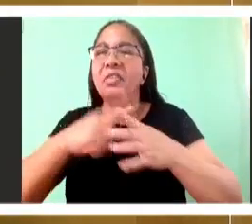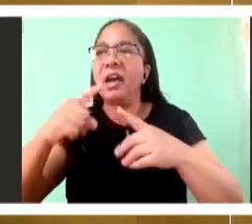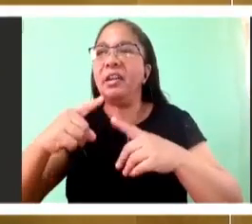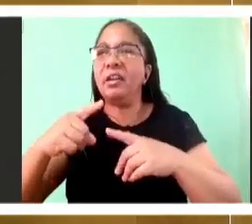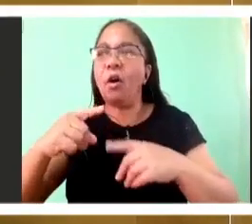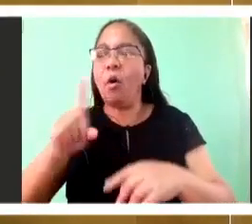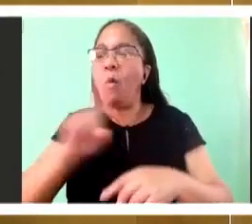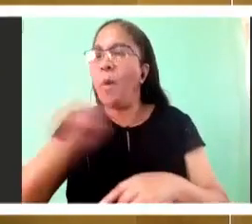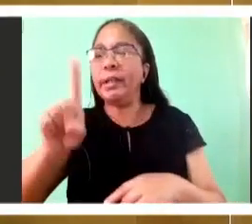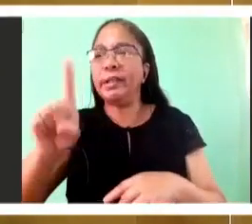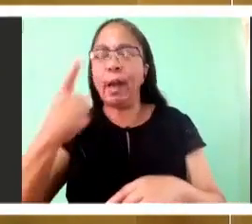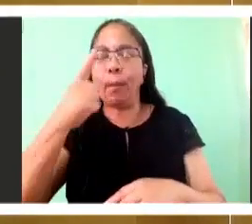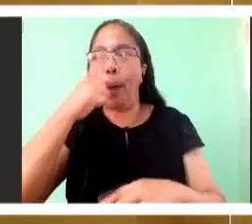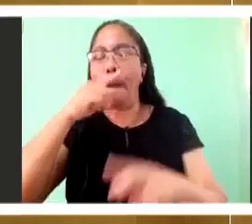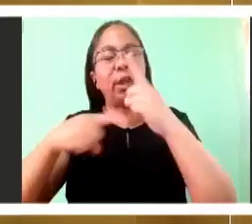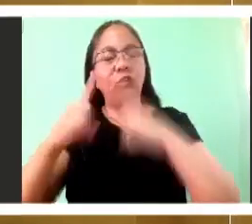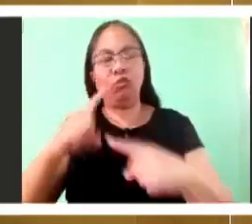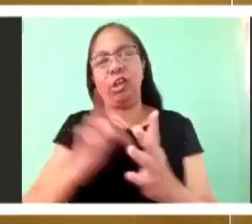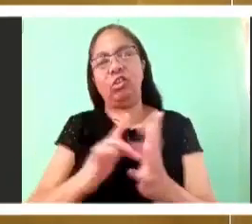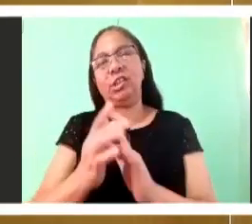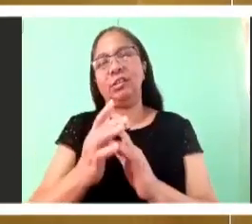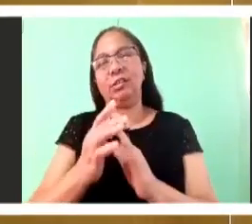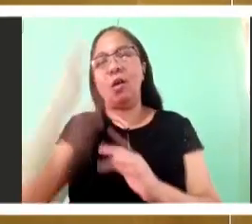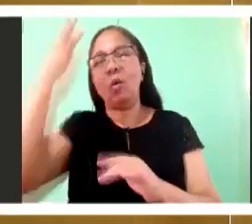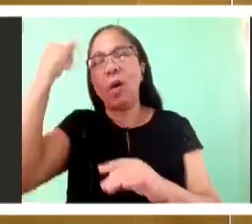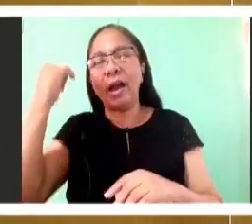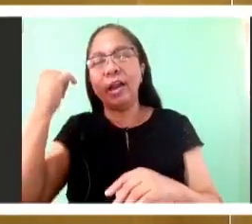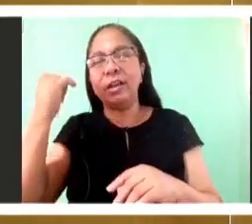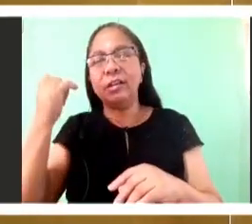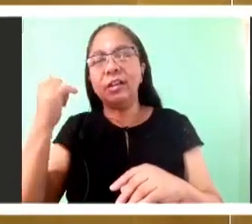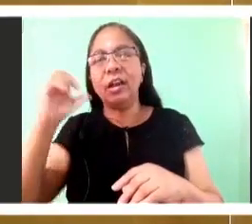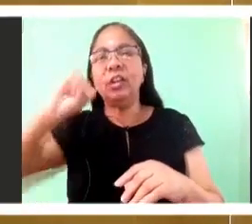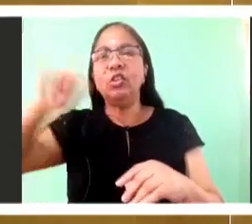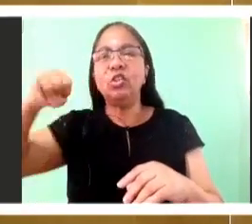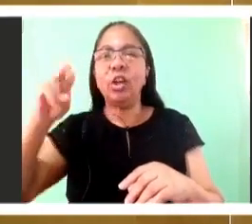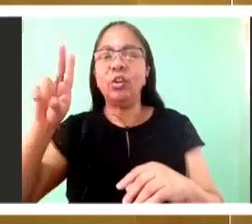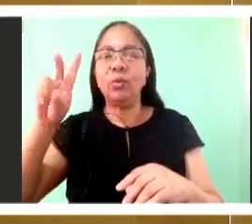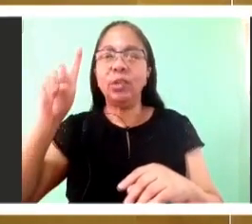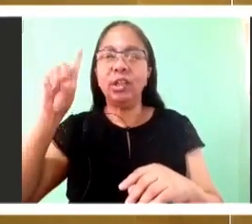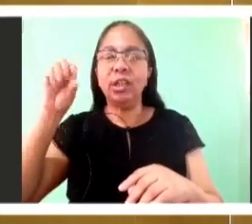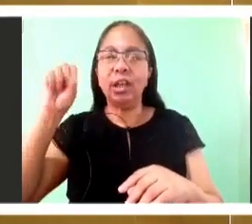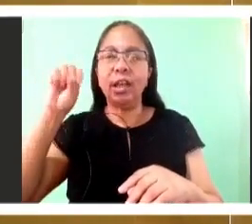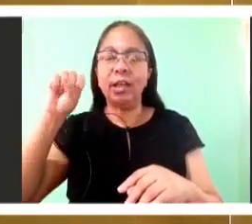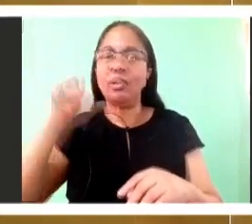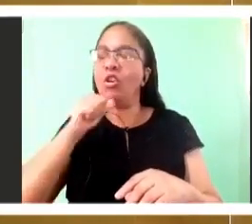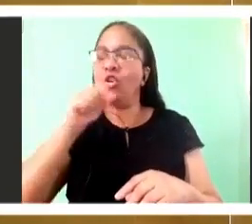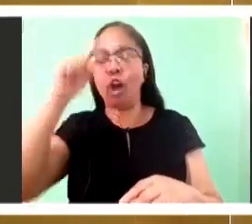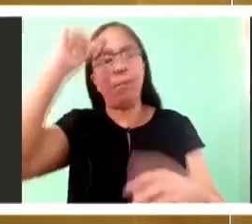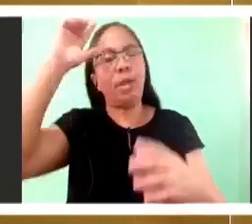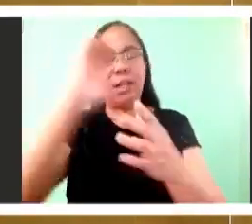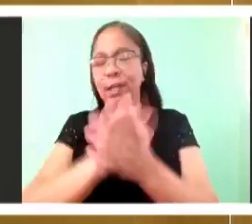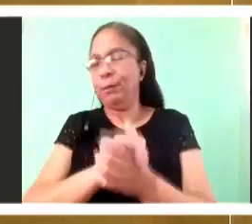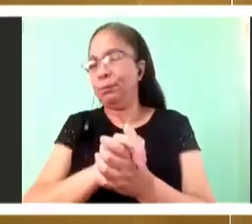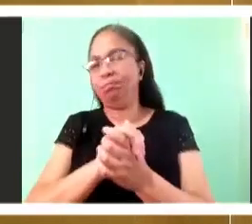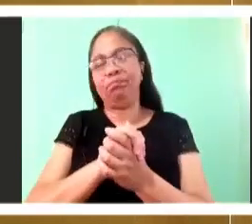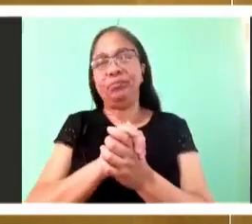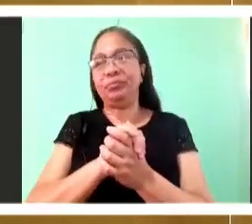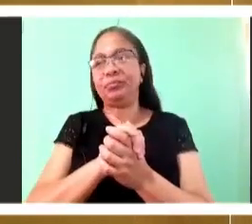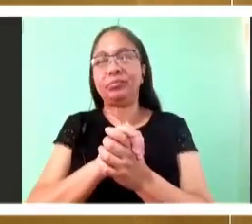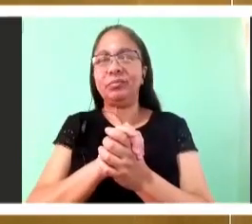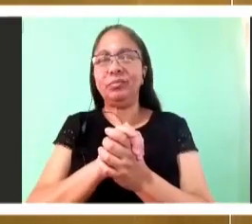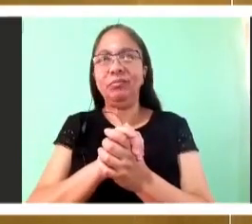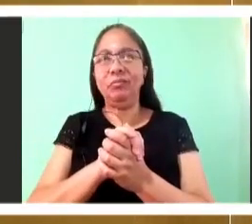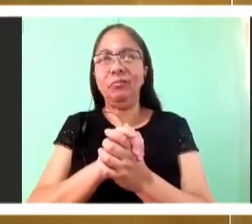There's a real problem with those who do not believe and stay. They sometimes cause more havoc than other people.